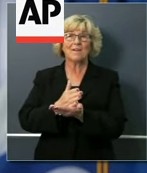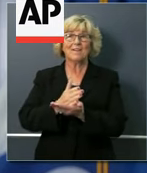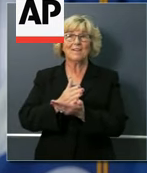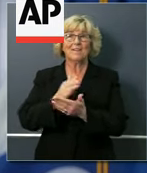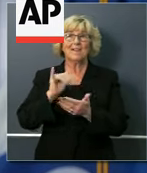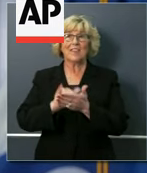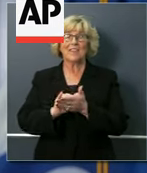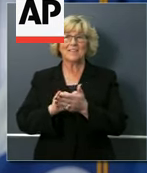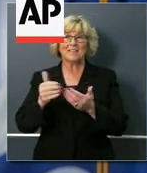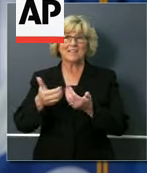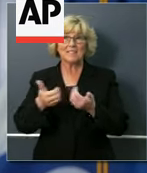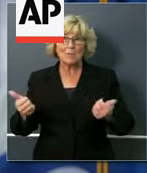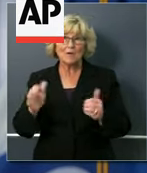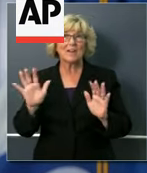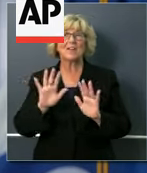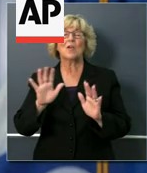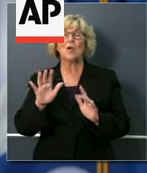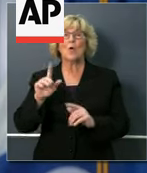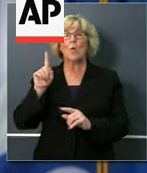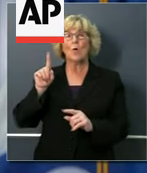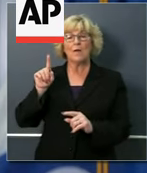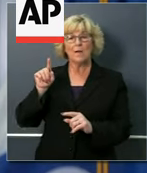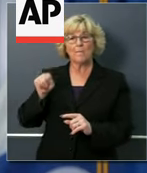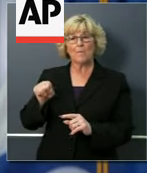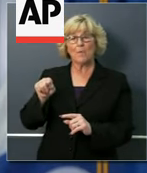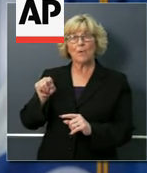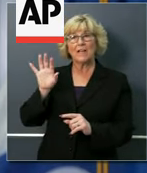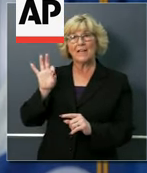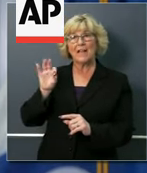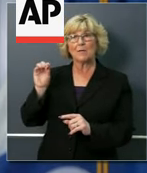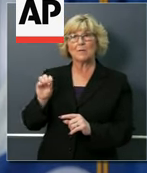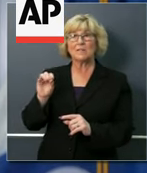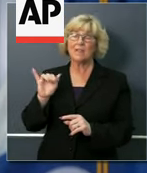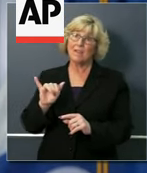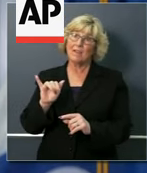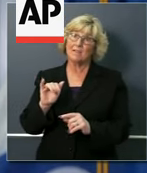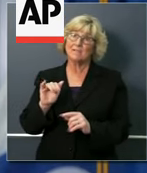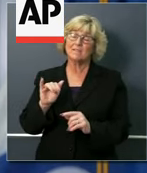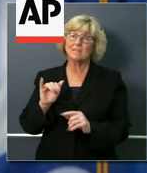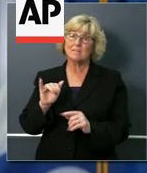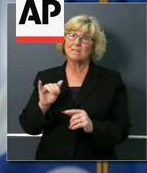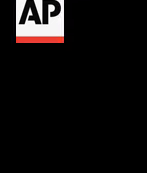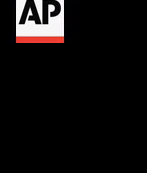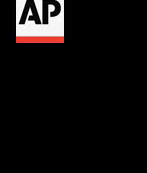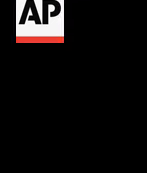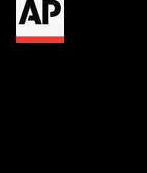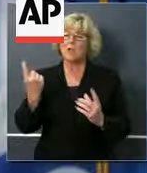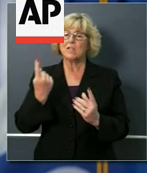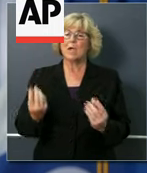to that one point of data. But nonetheless, it is encouraging.